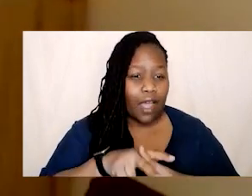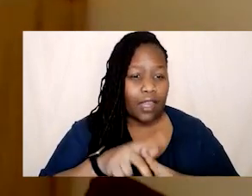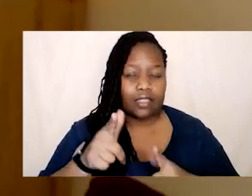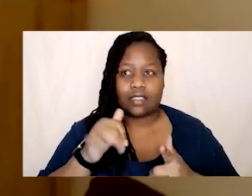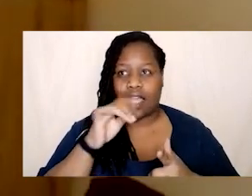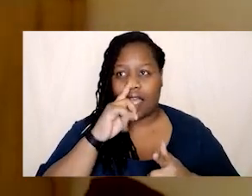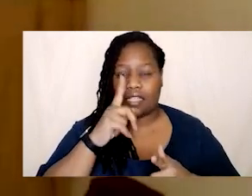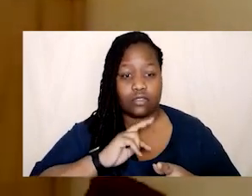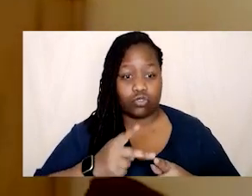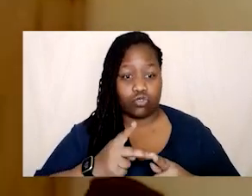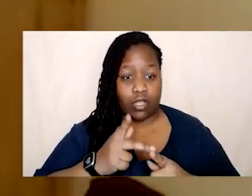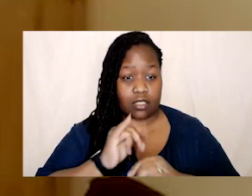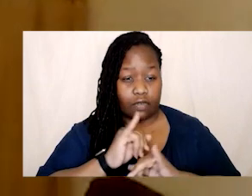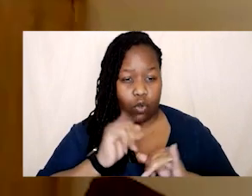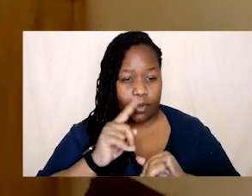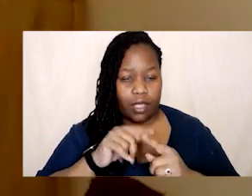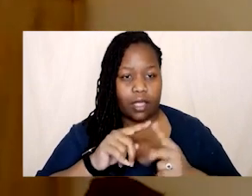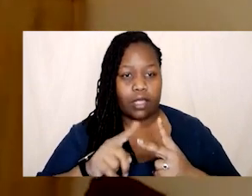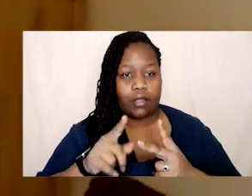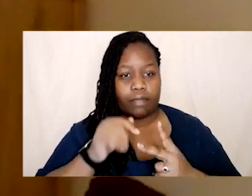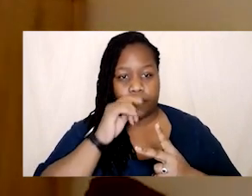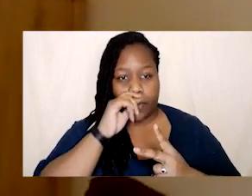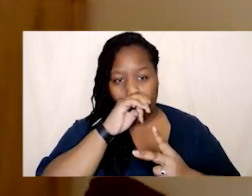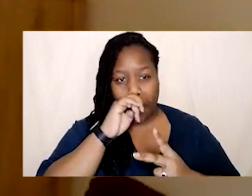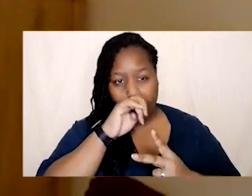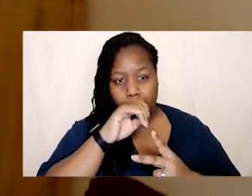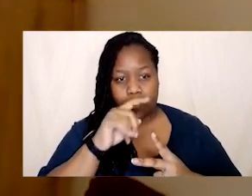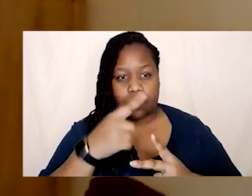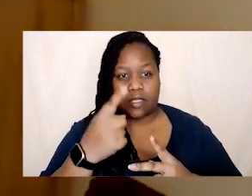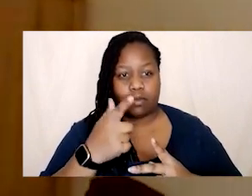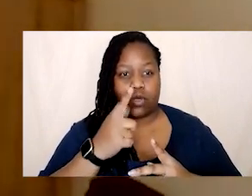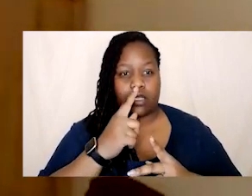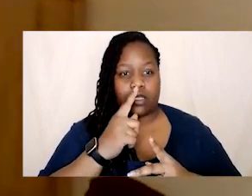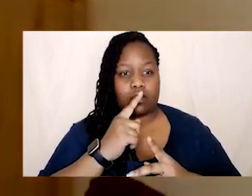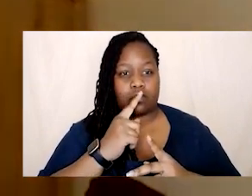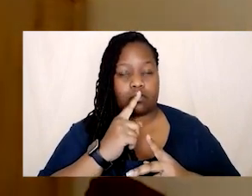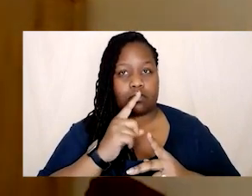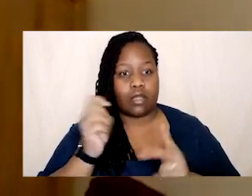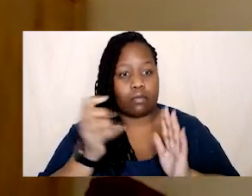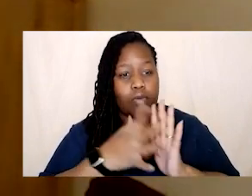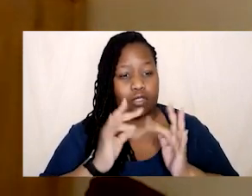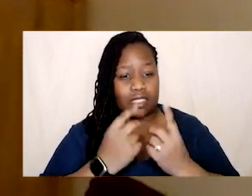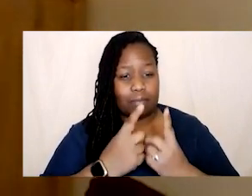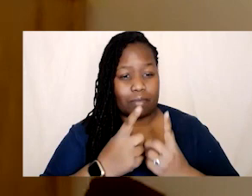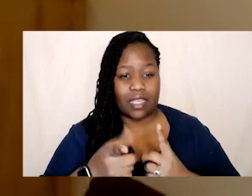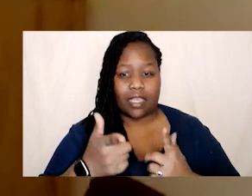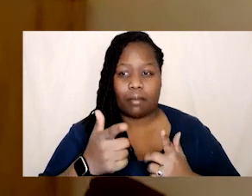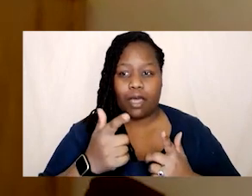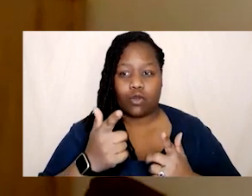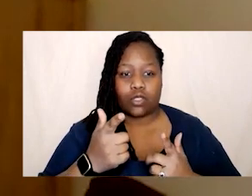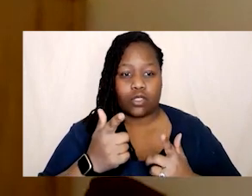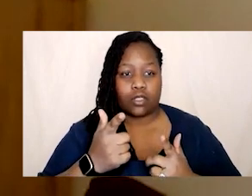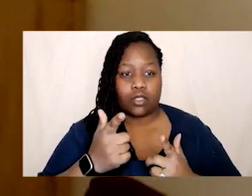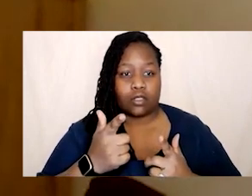day uh lgbt foundation posted something about digital self-harm they said are you trans and do you keep going on lgbt hashtags